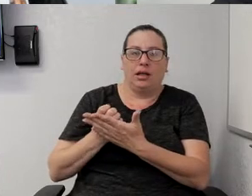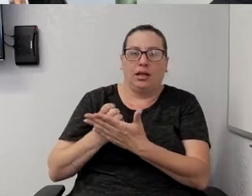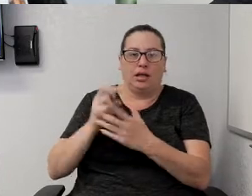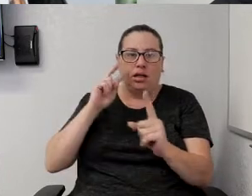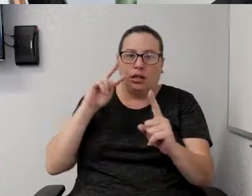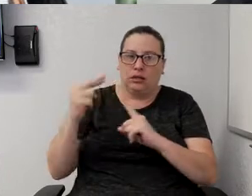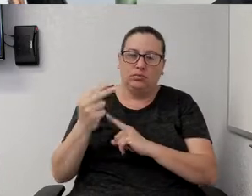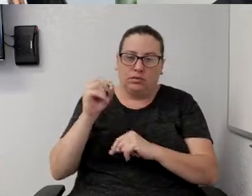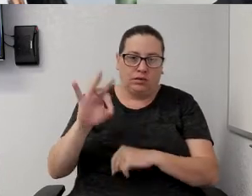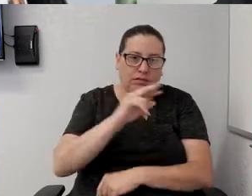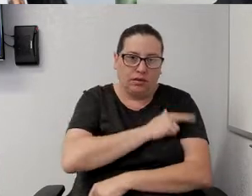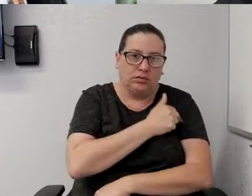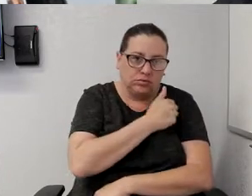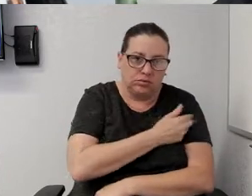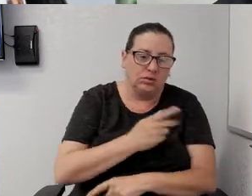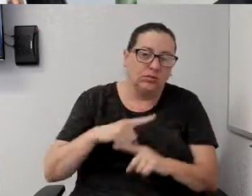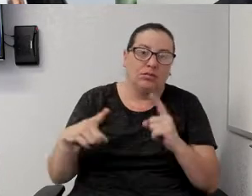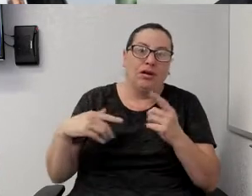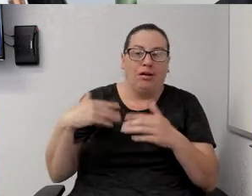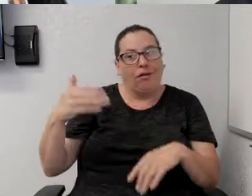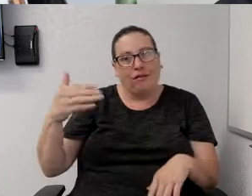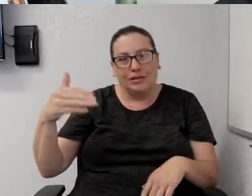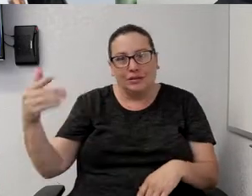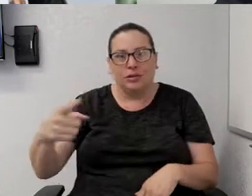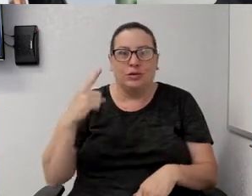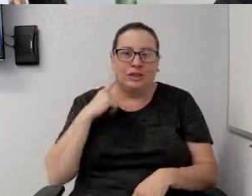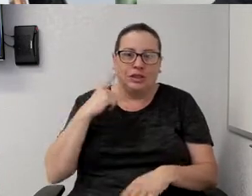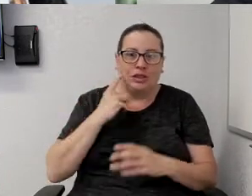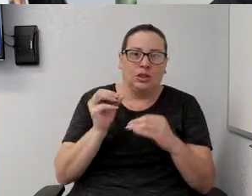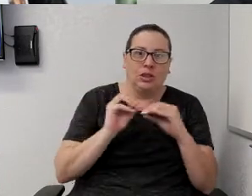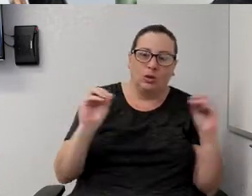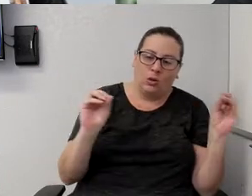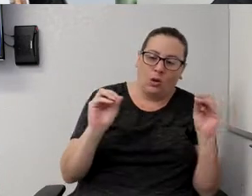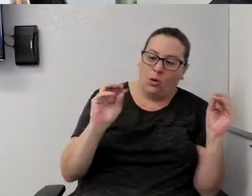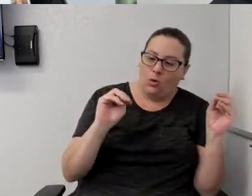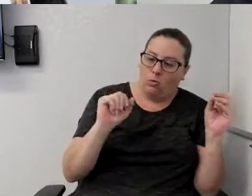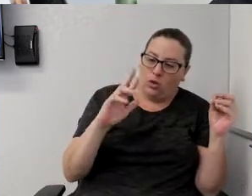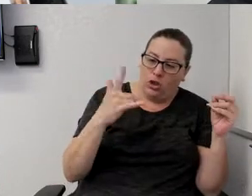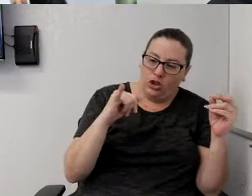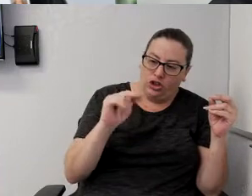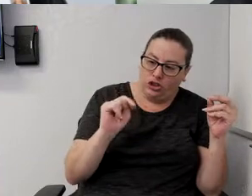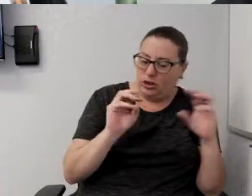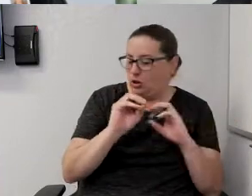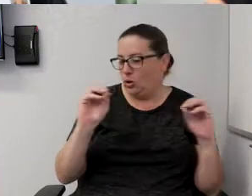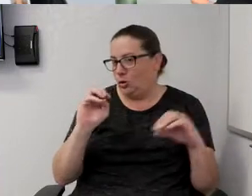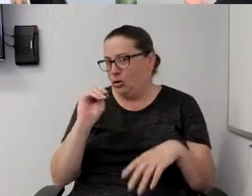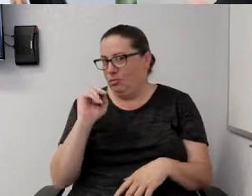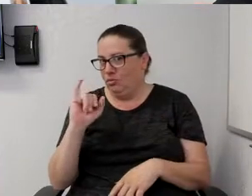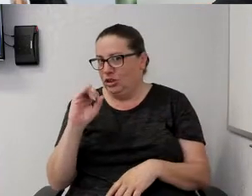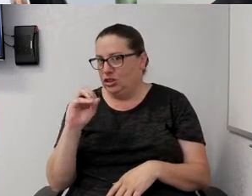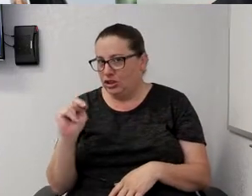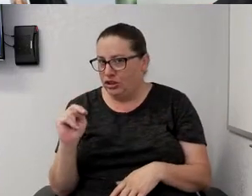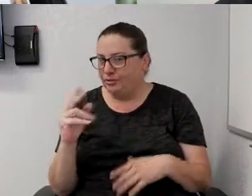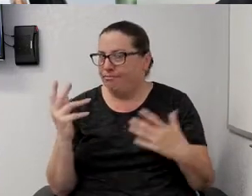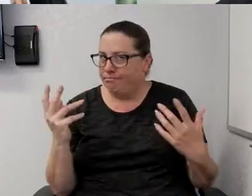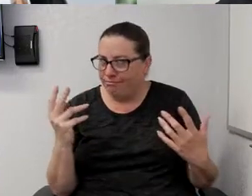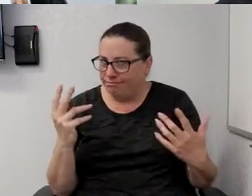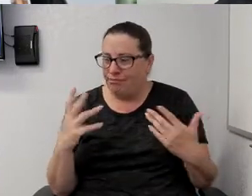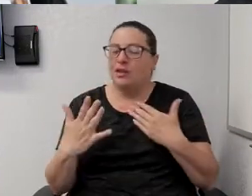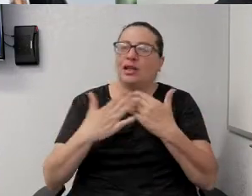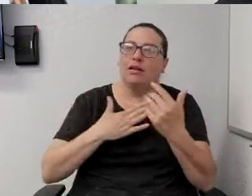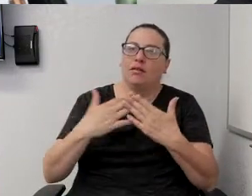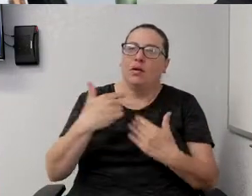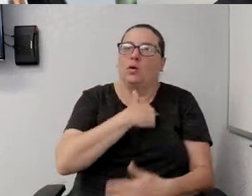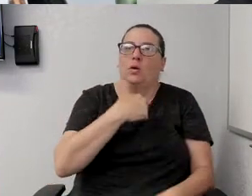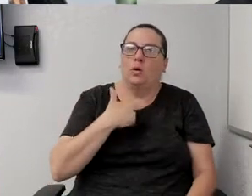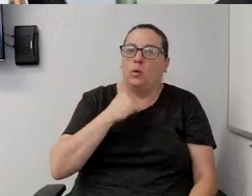hospital. But oftentimes you hear, you know, no margin, no mission. So even though we're not-for